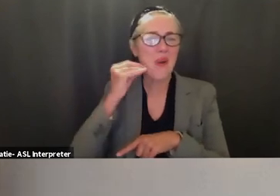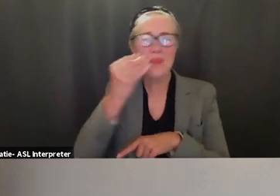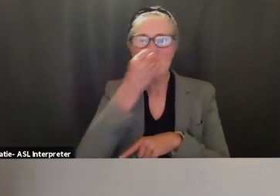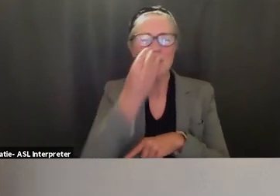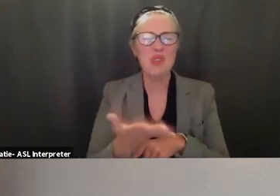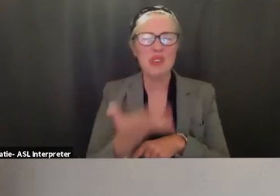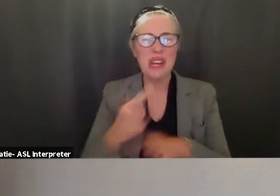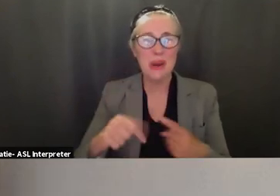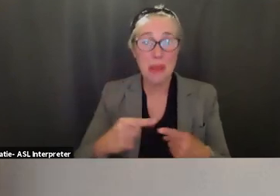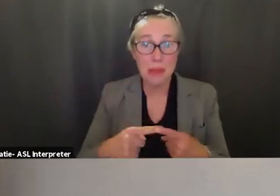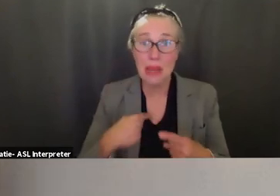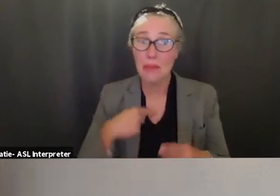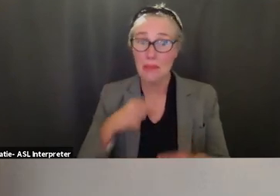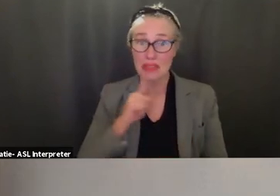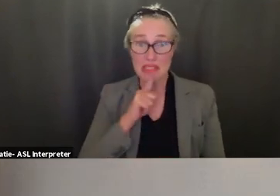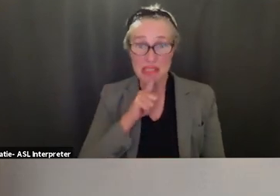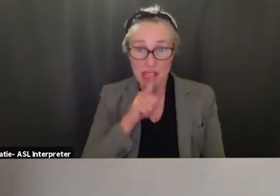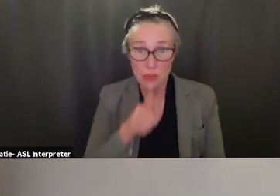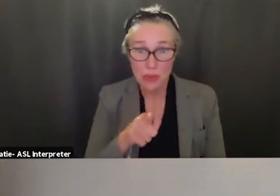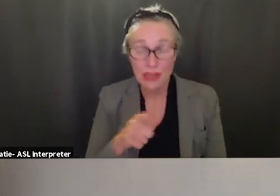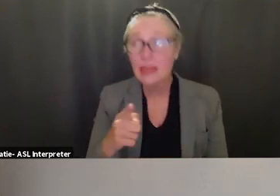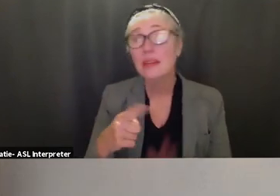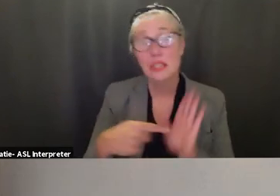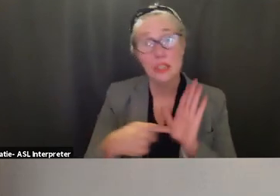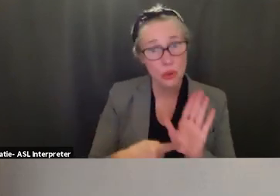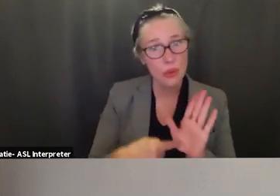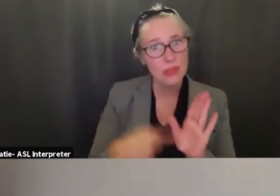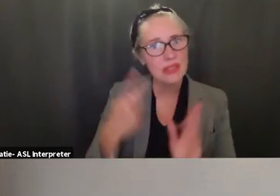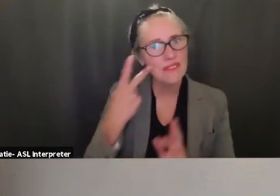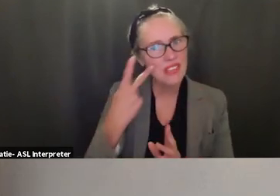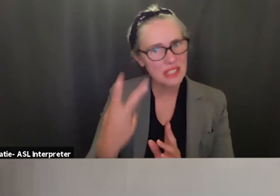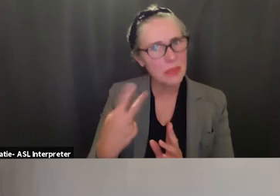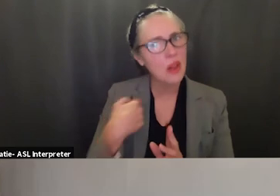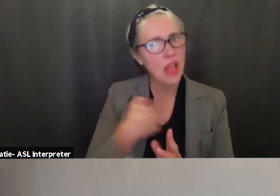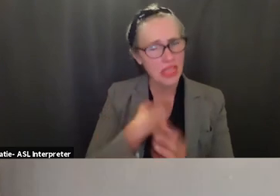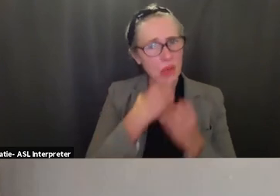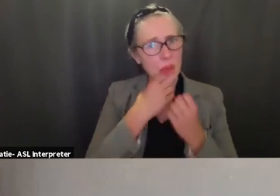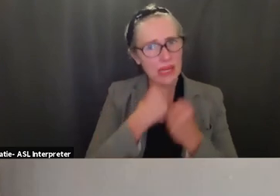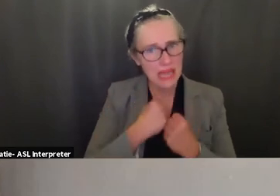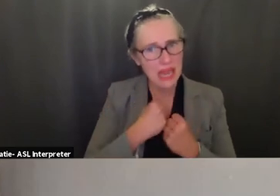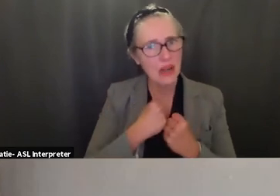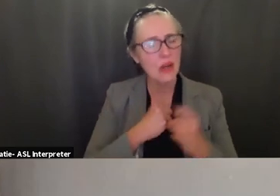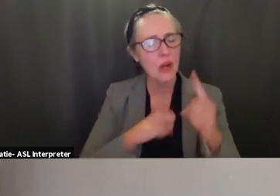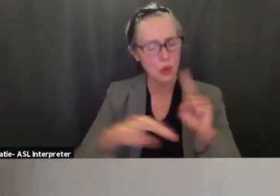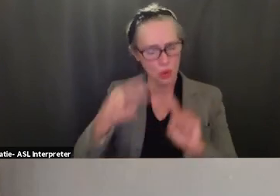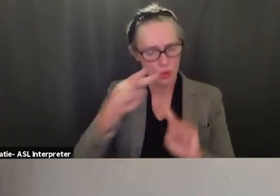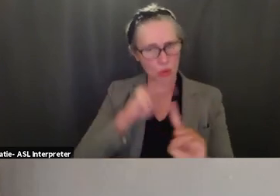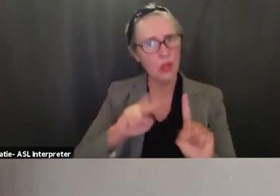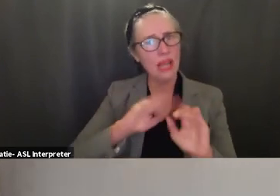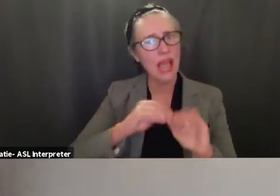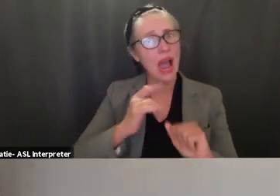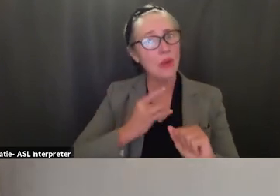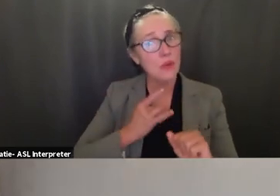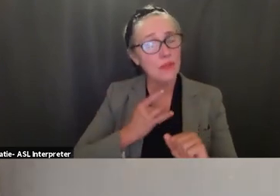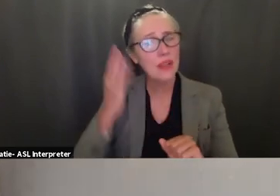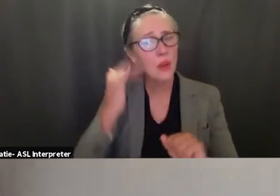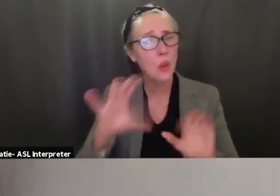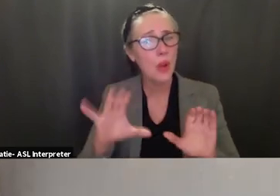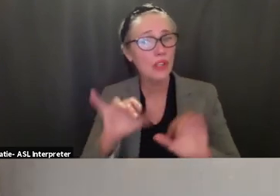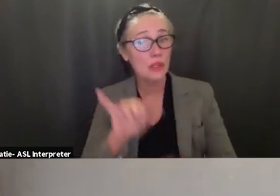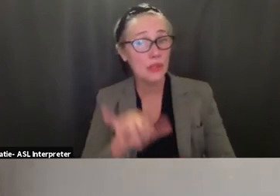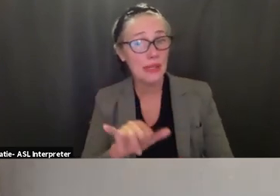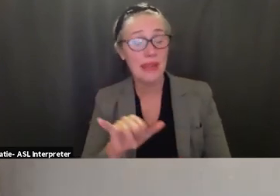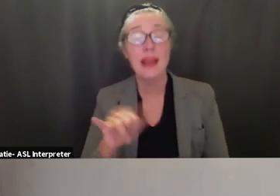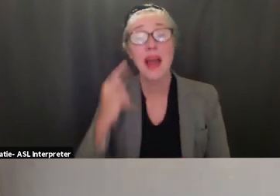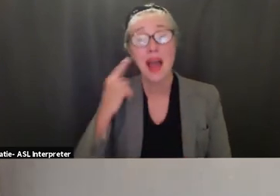you really are making them visible right in terms of we're going to really look at how you're feeling why you're doing this so i think this is a